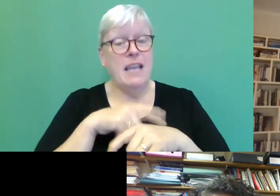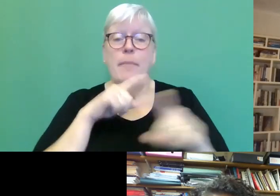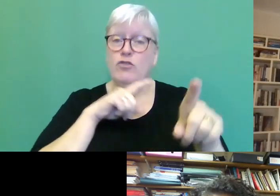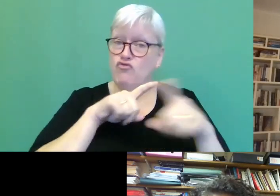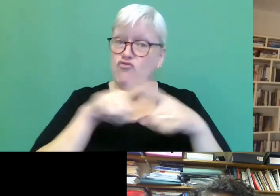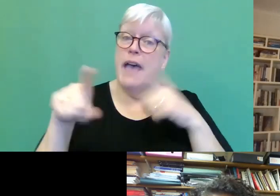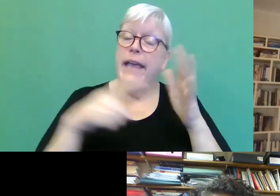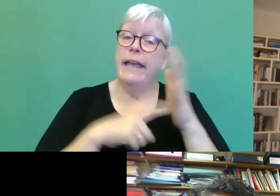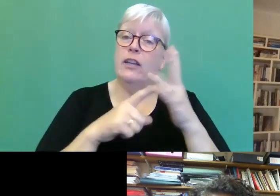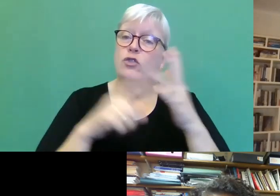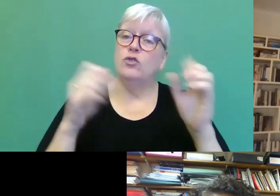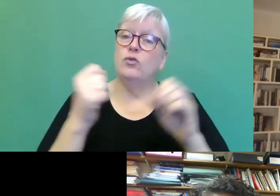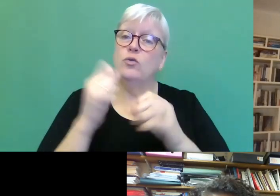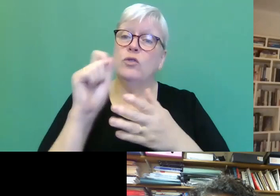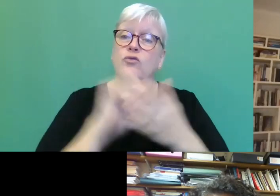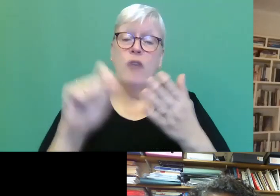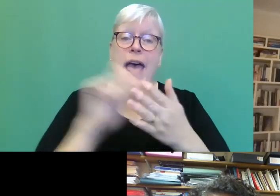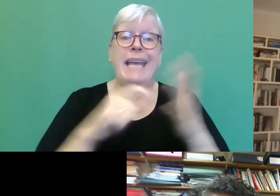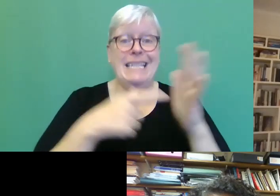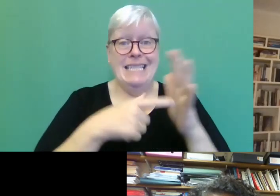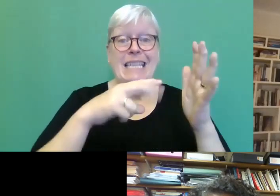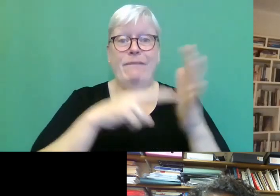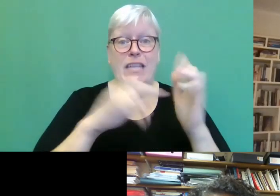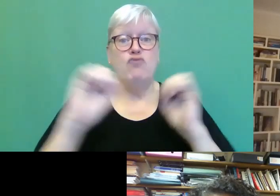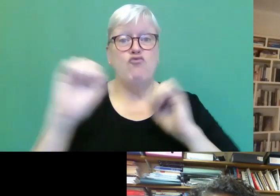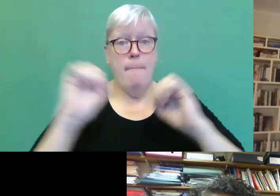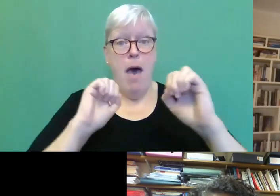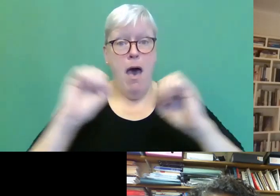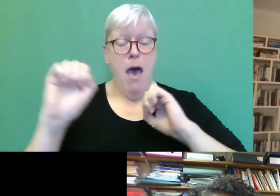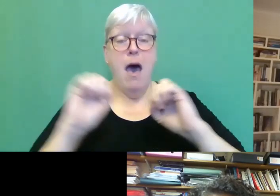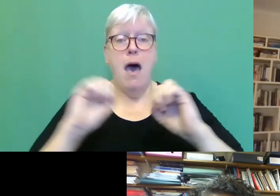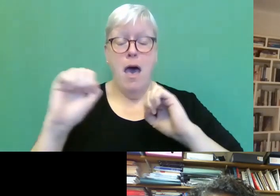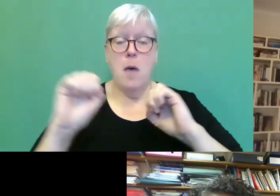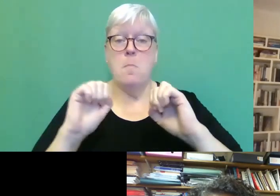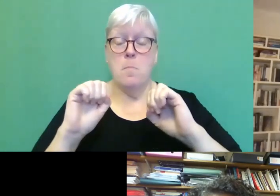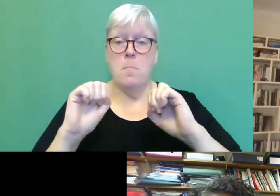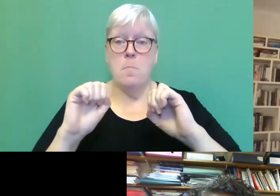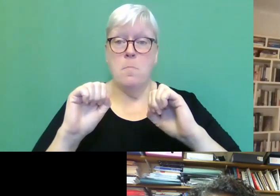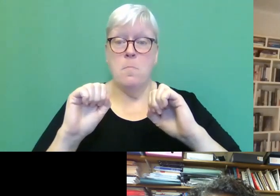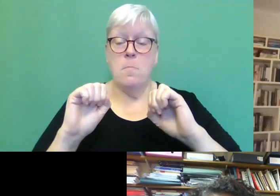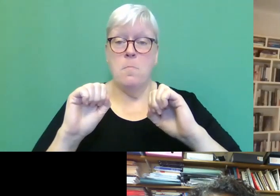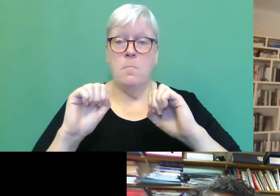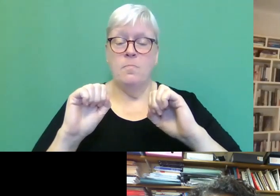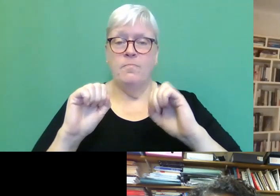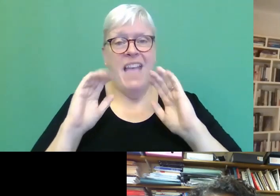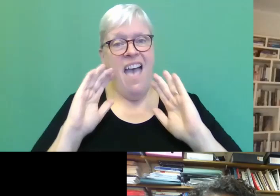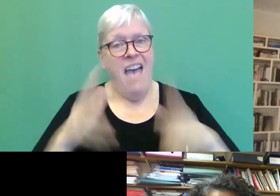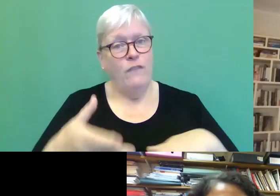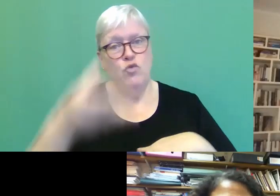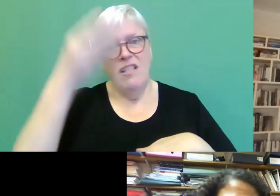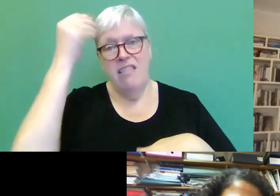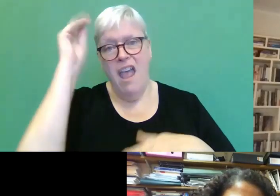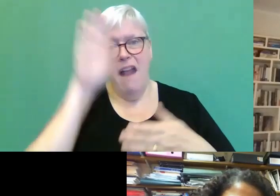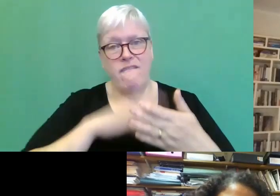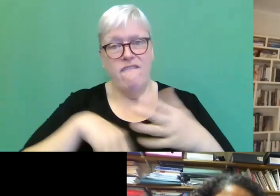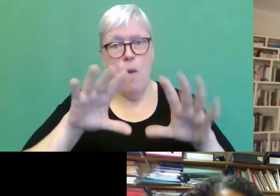write TV drama and I had to learn from scratch how to do that. had